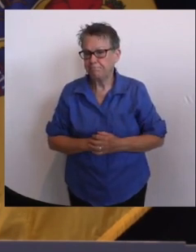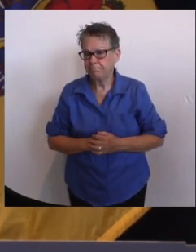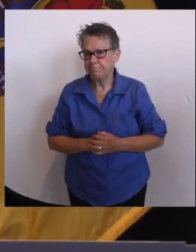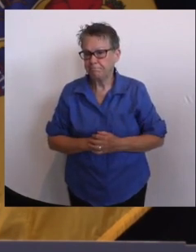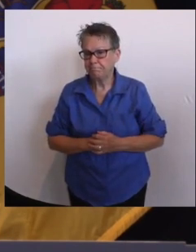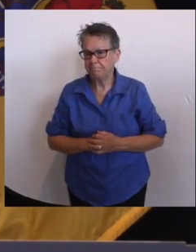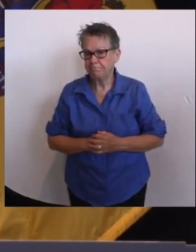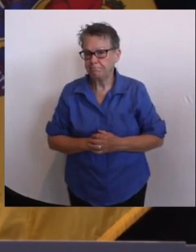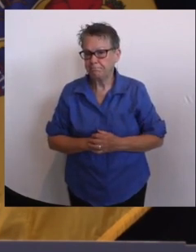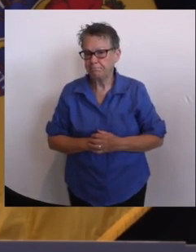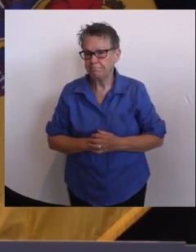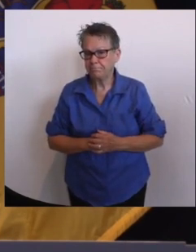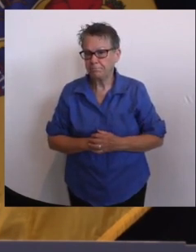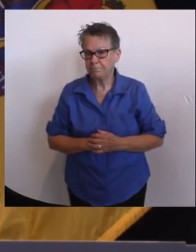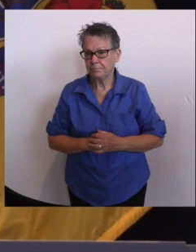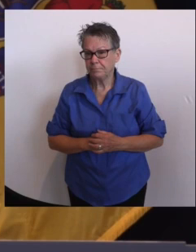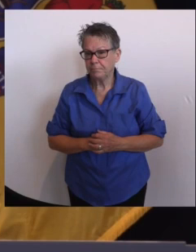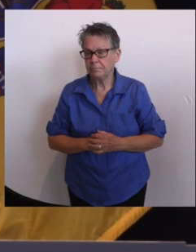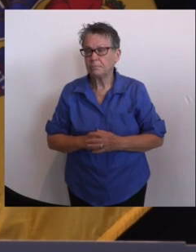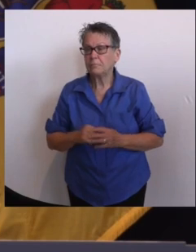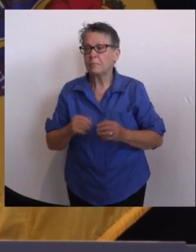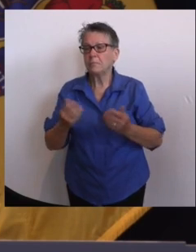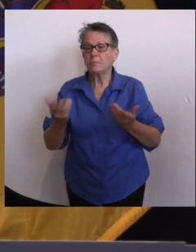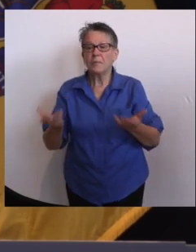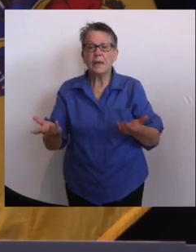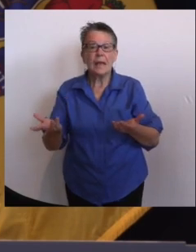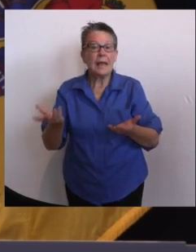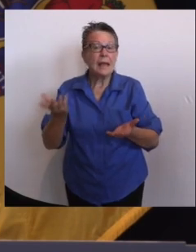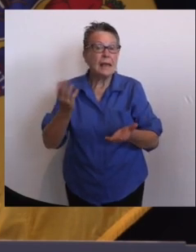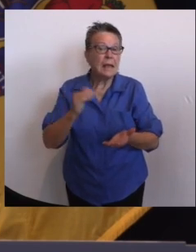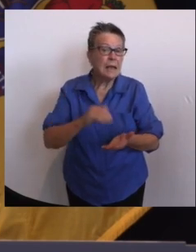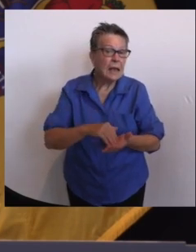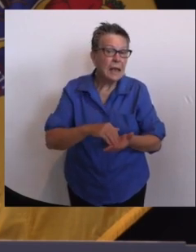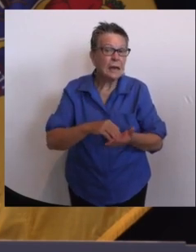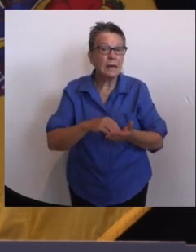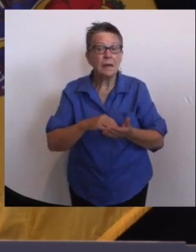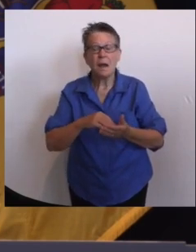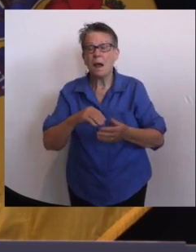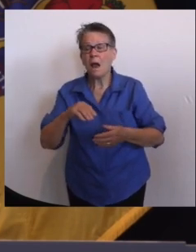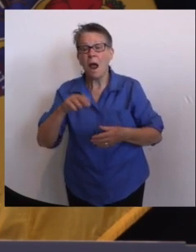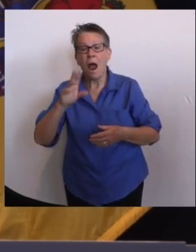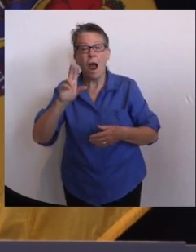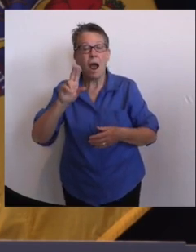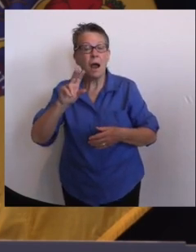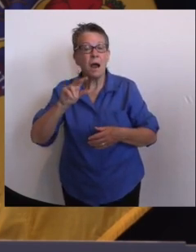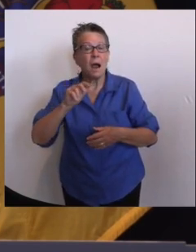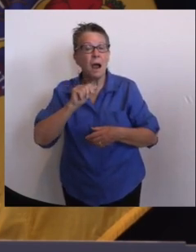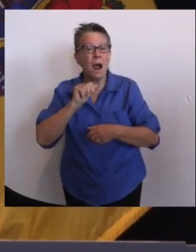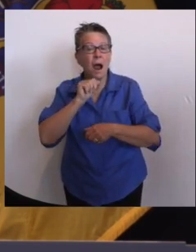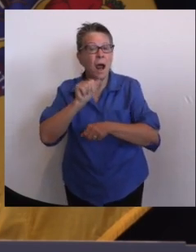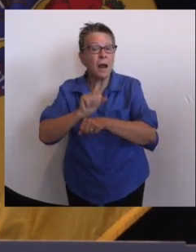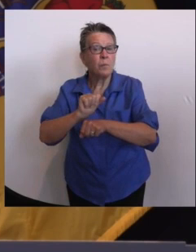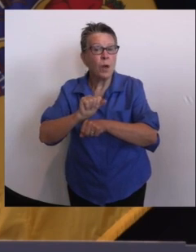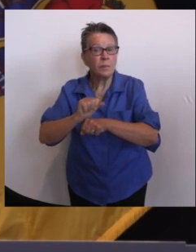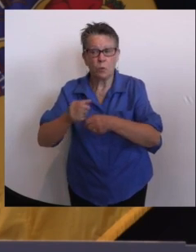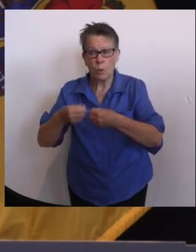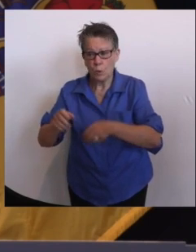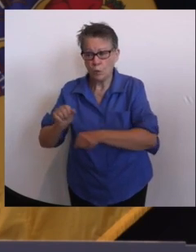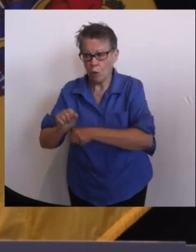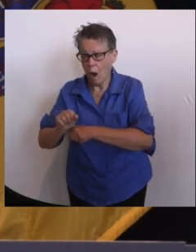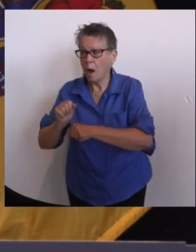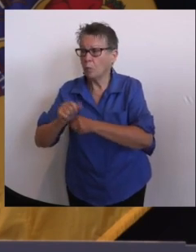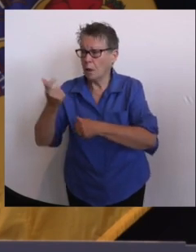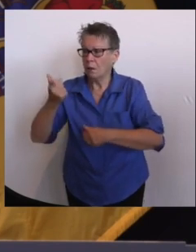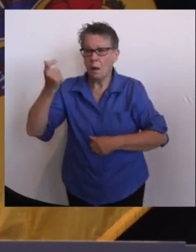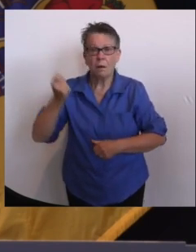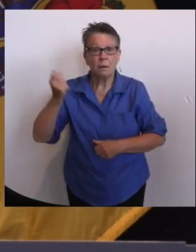insurance is simple. Each claim is judged in its specific particulars. There are many factors which affect UI eligibility. Reason